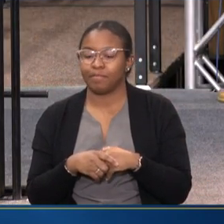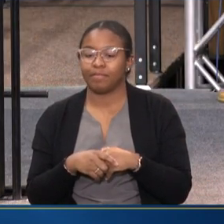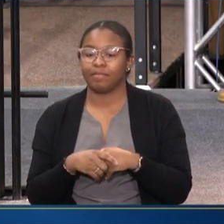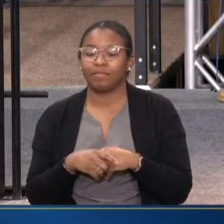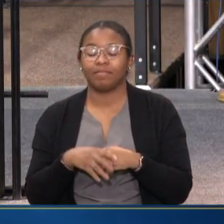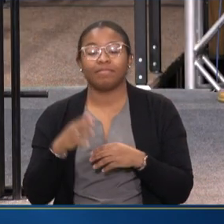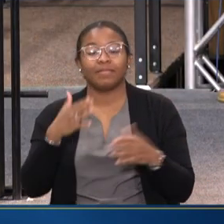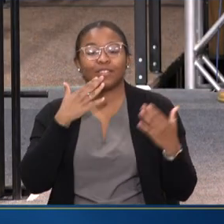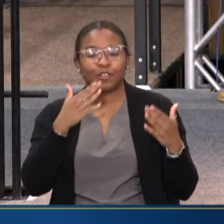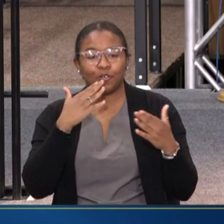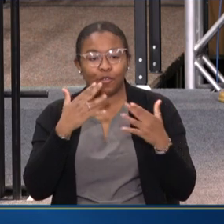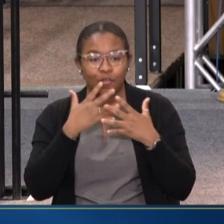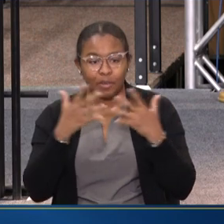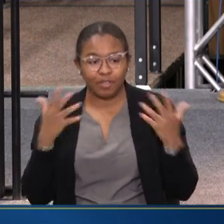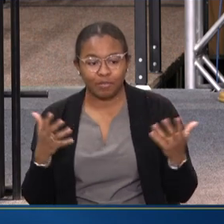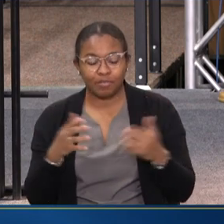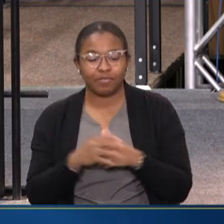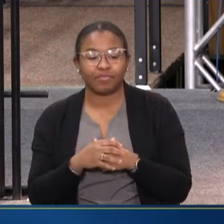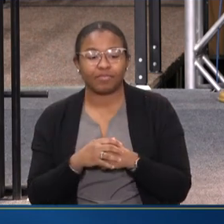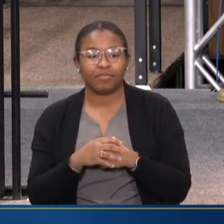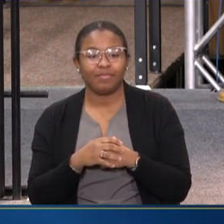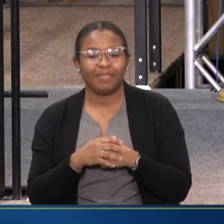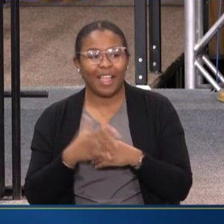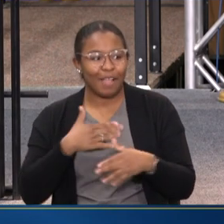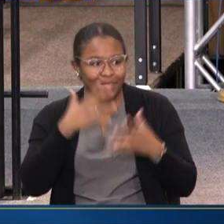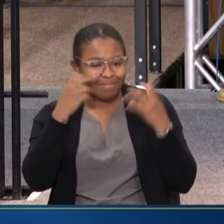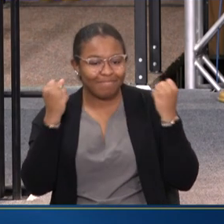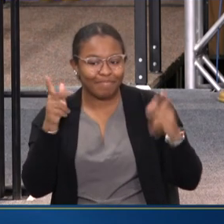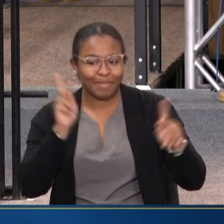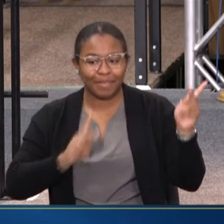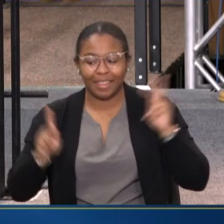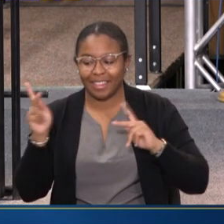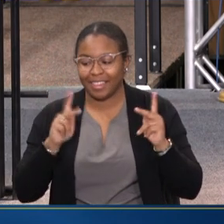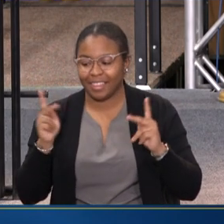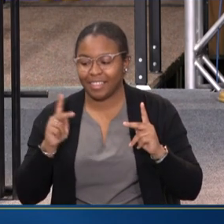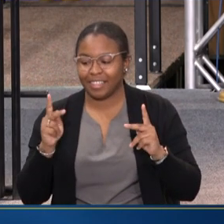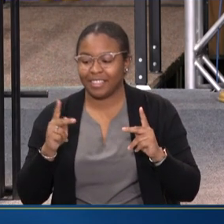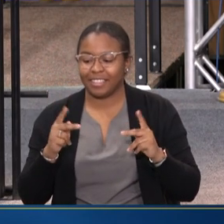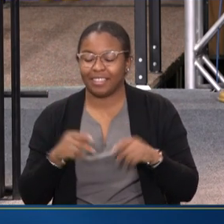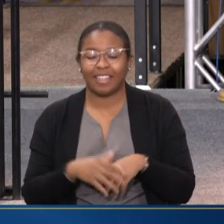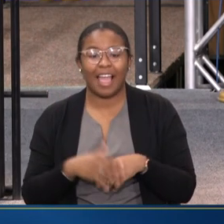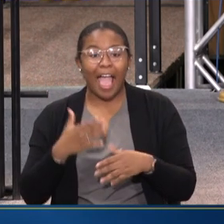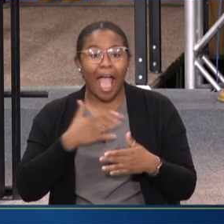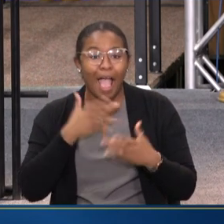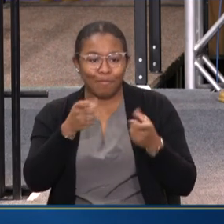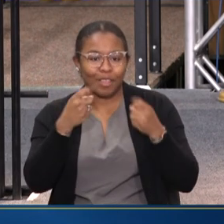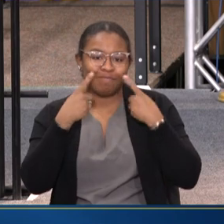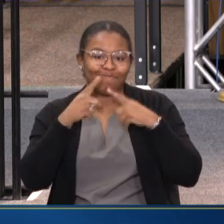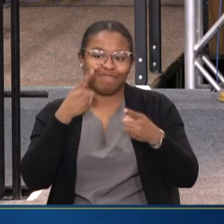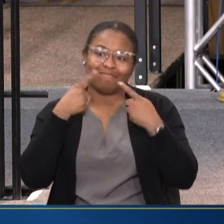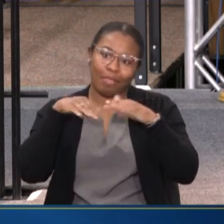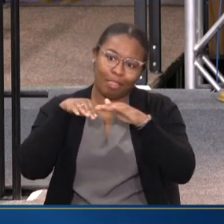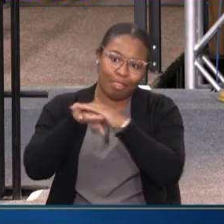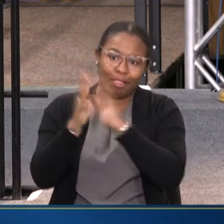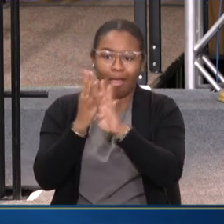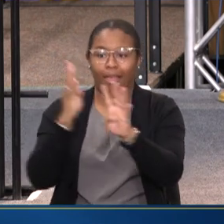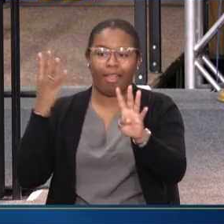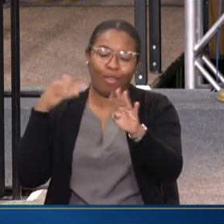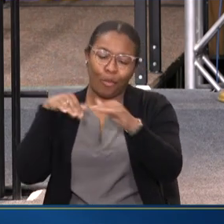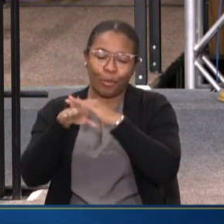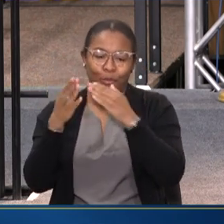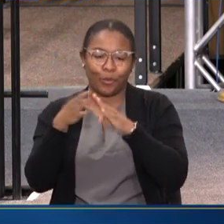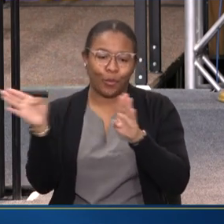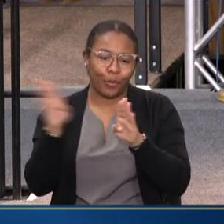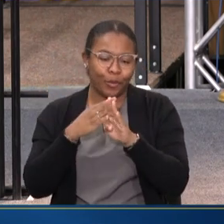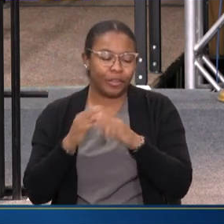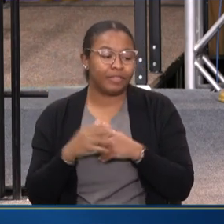just thank you very much. Great to see so many people.co. just said, great that you were able to make it through the door. By the